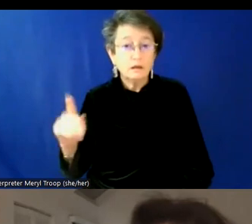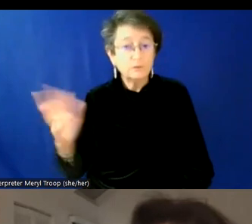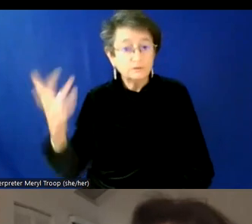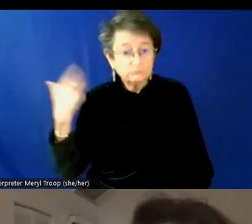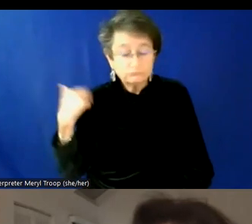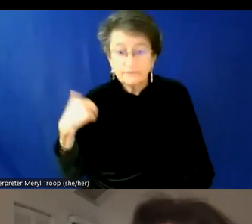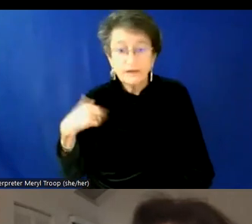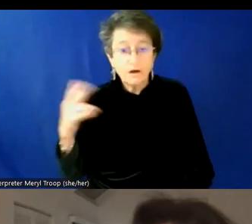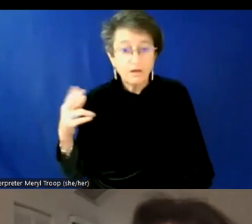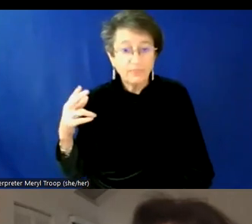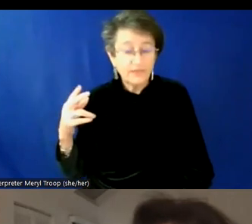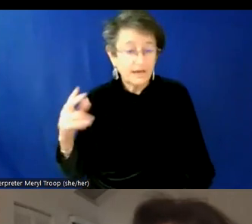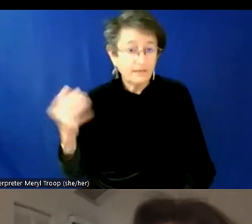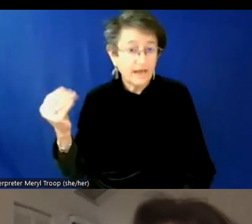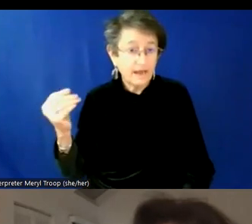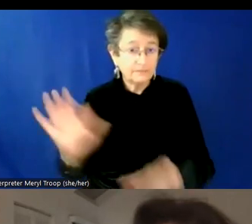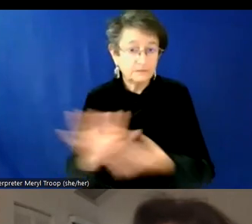And I, I had this kind of